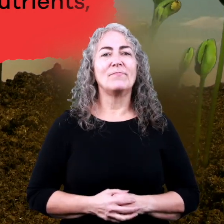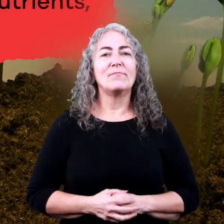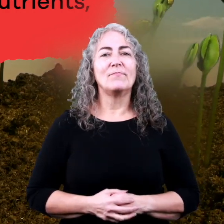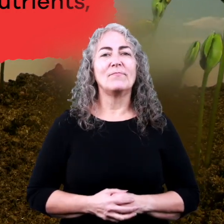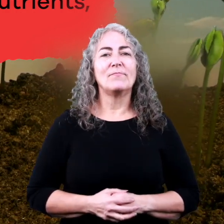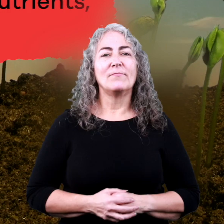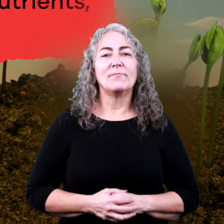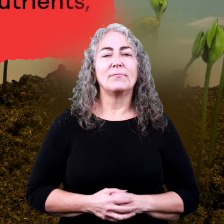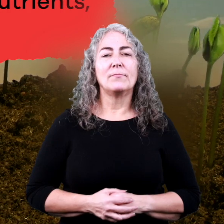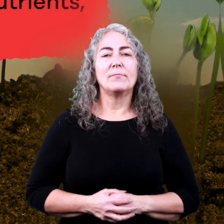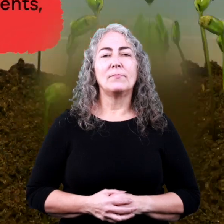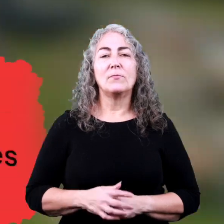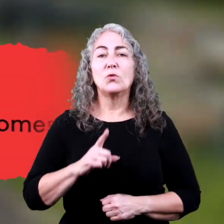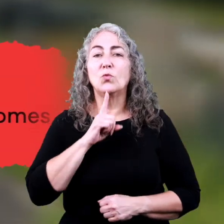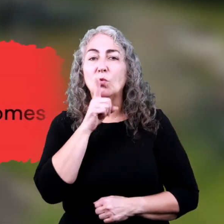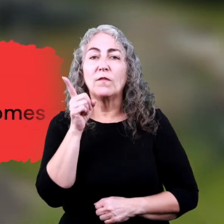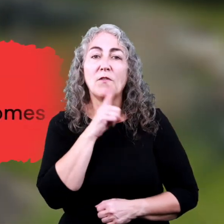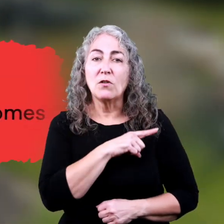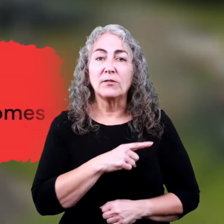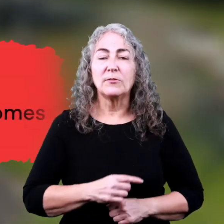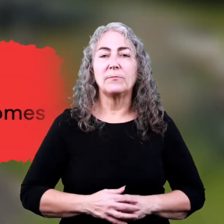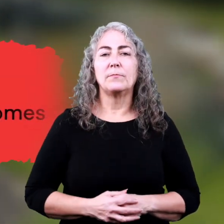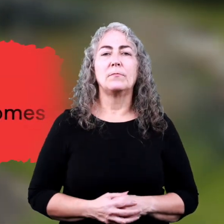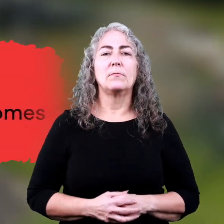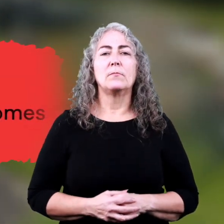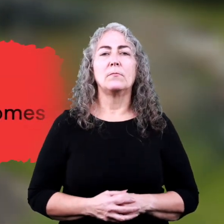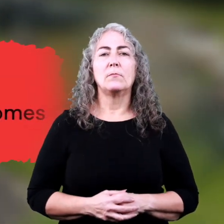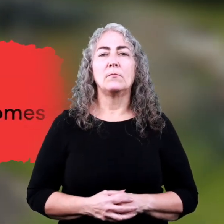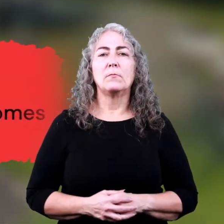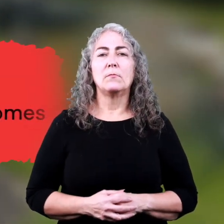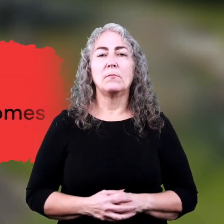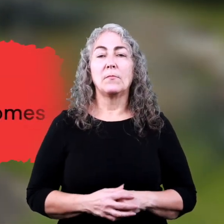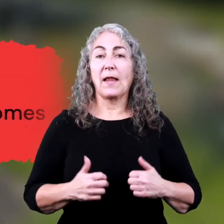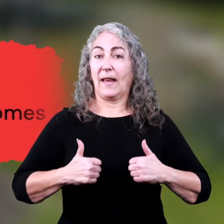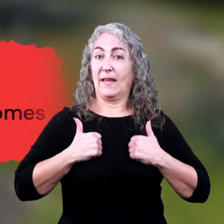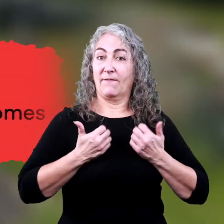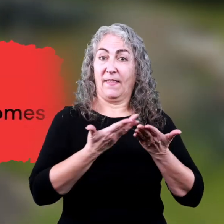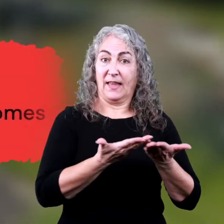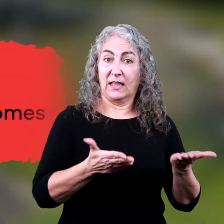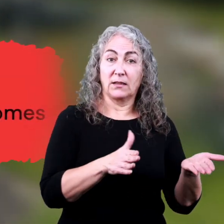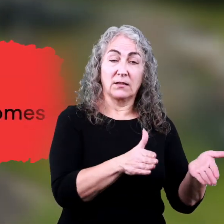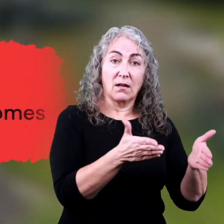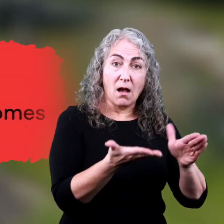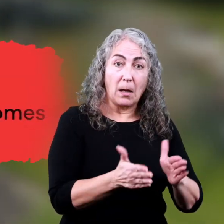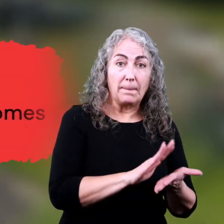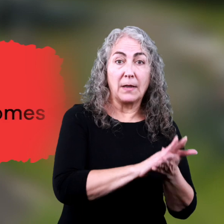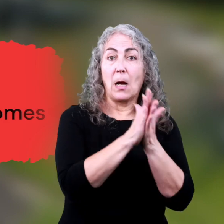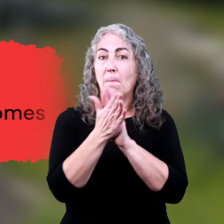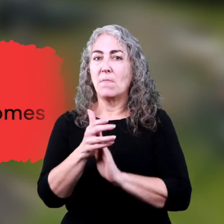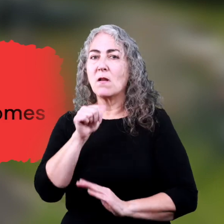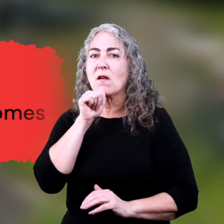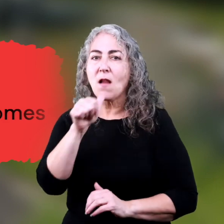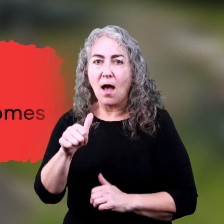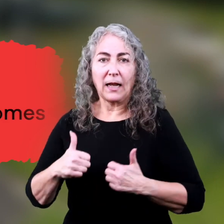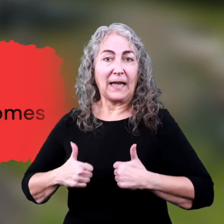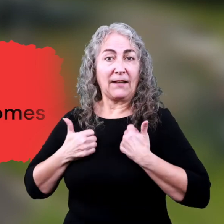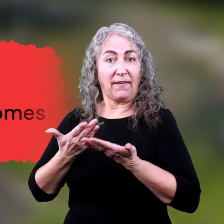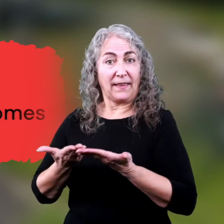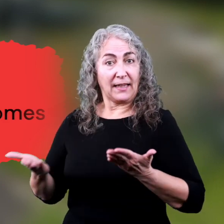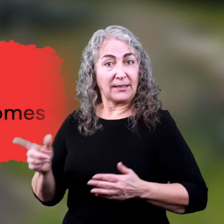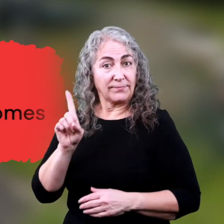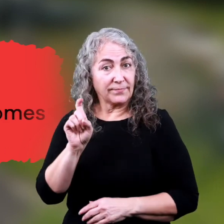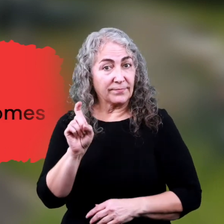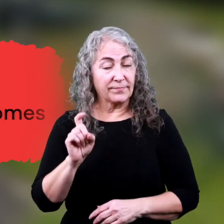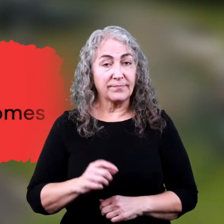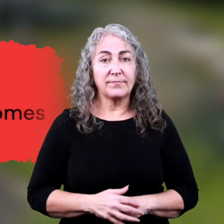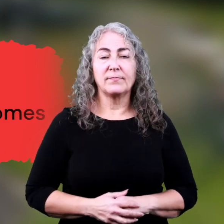reproduce? True or false Once a living thing dies It becomes a